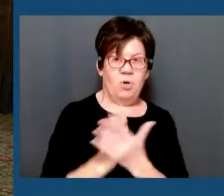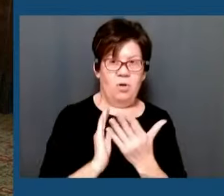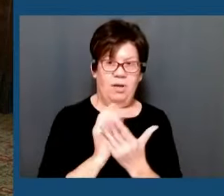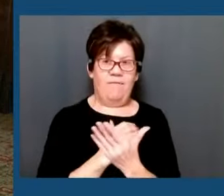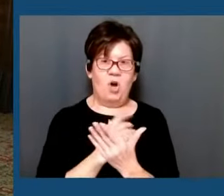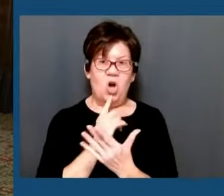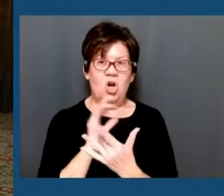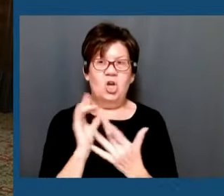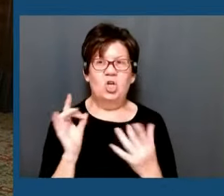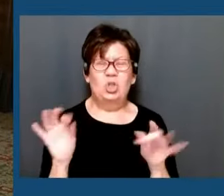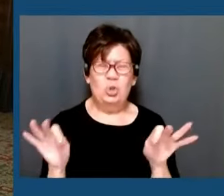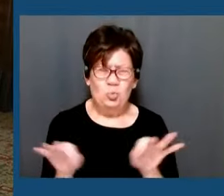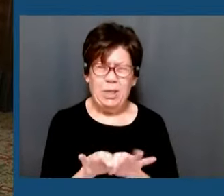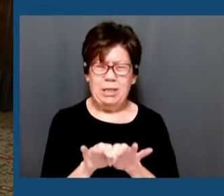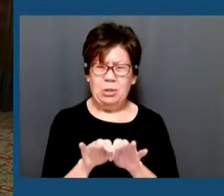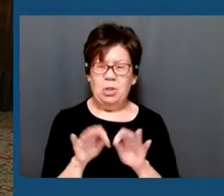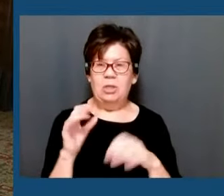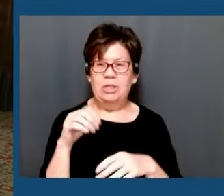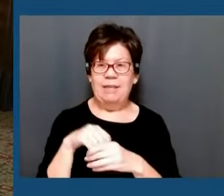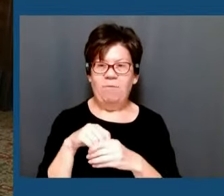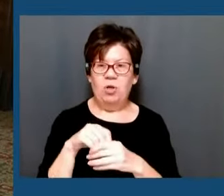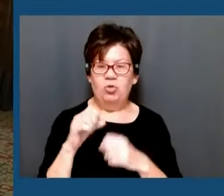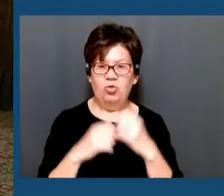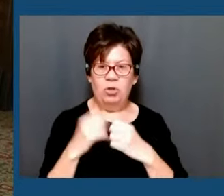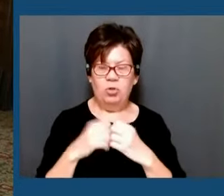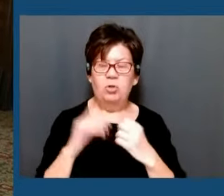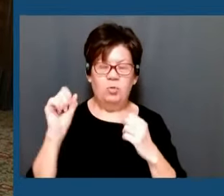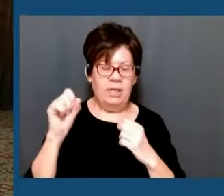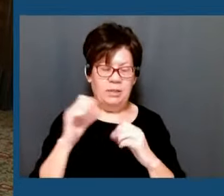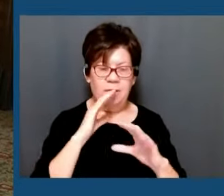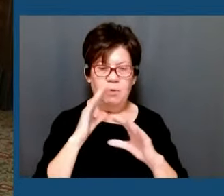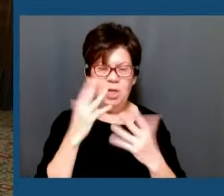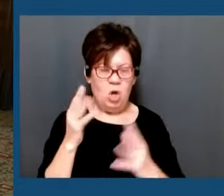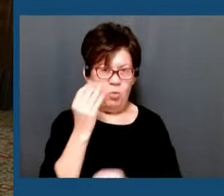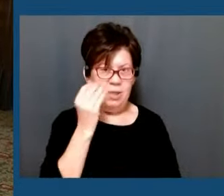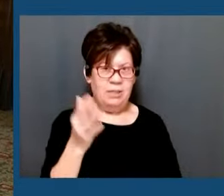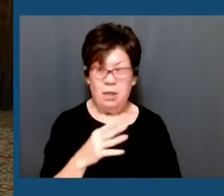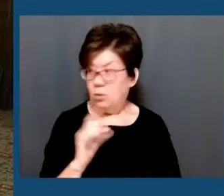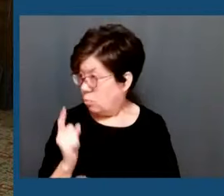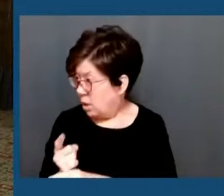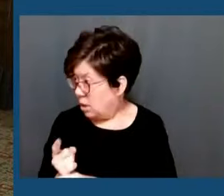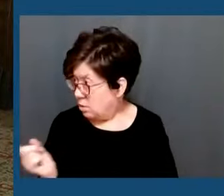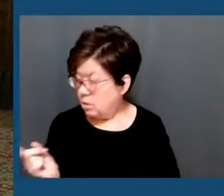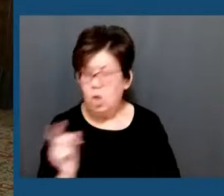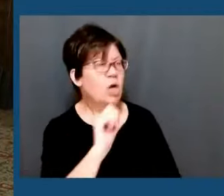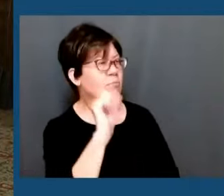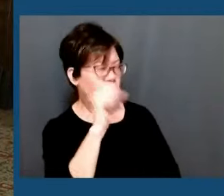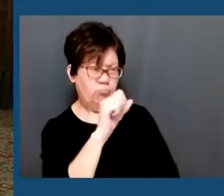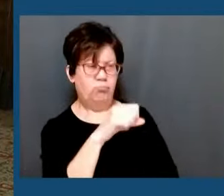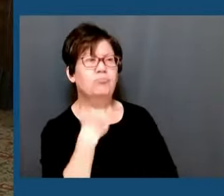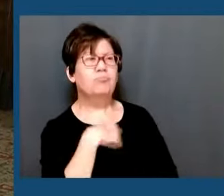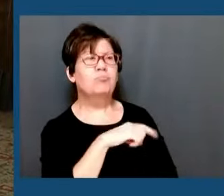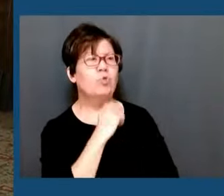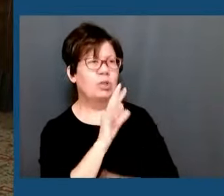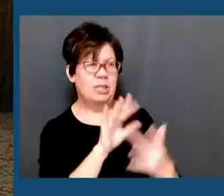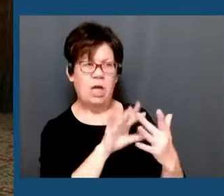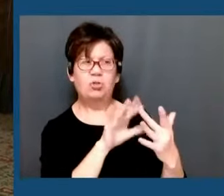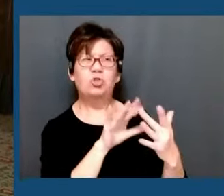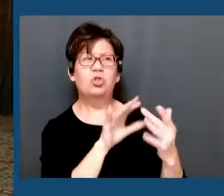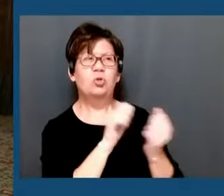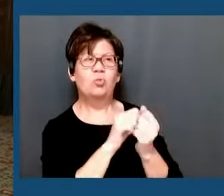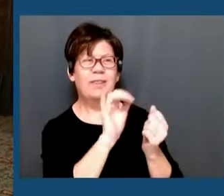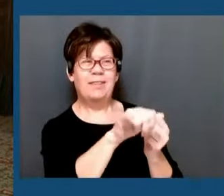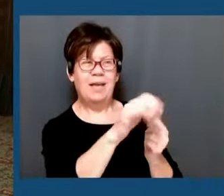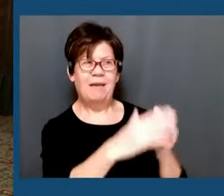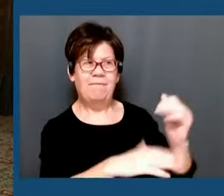infrastructures. So yes, the communication has gone out, correct? Yeah. We are in constant touch with both that facility and